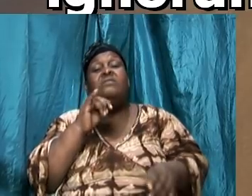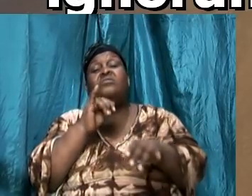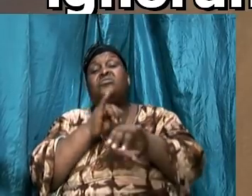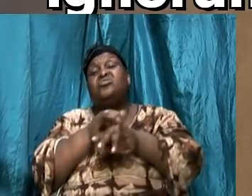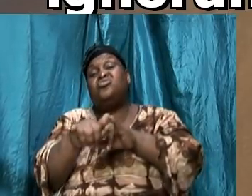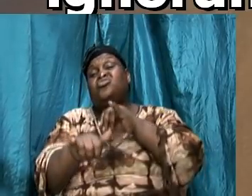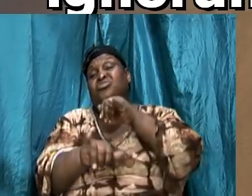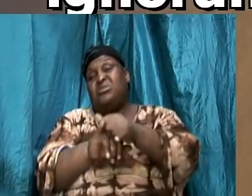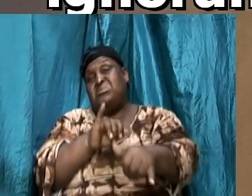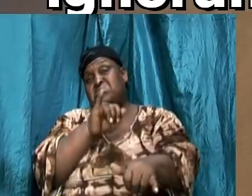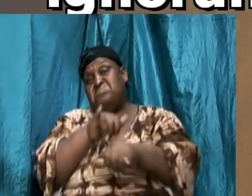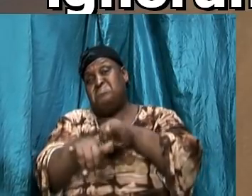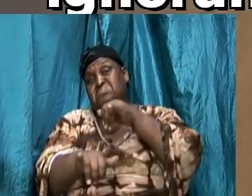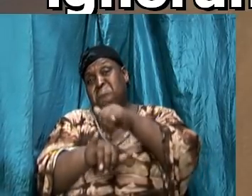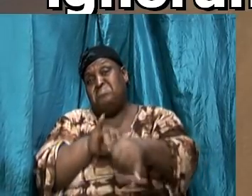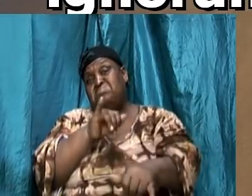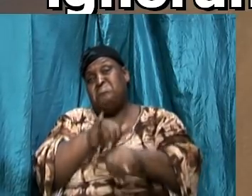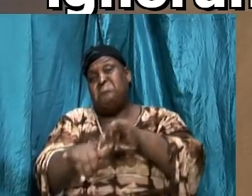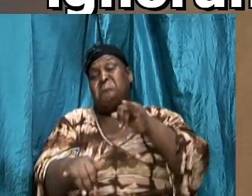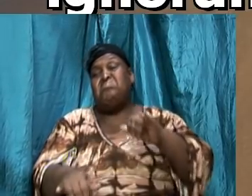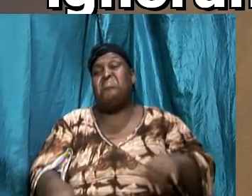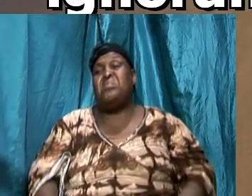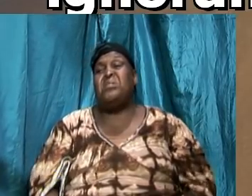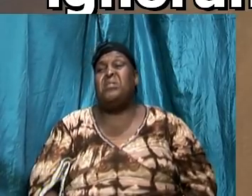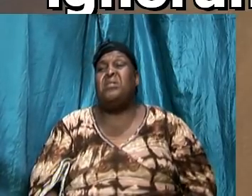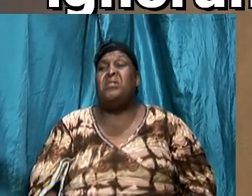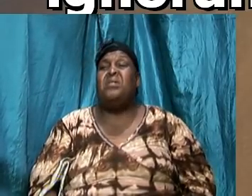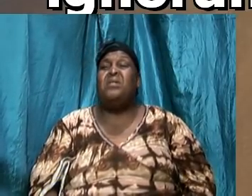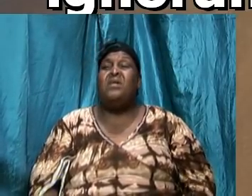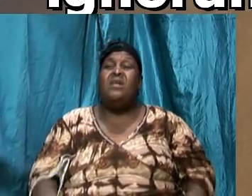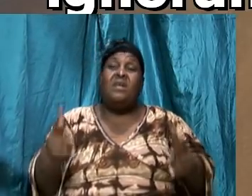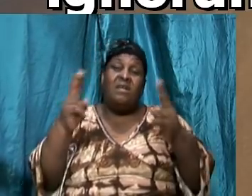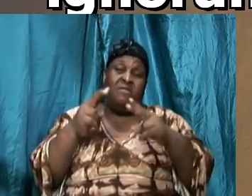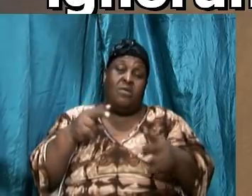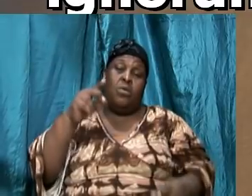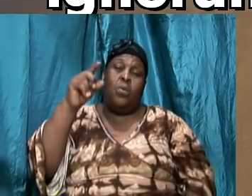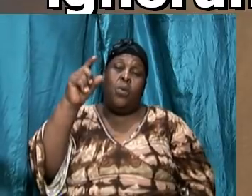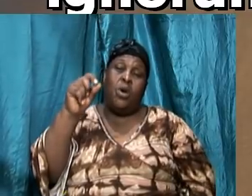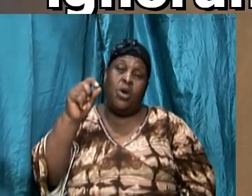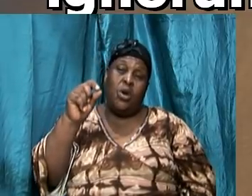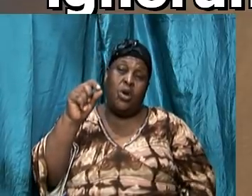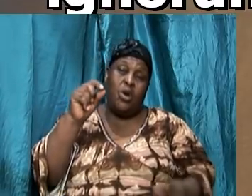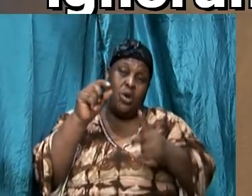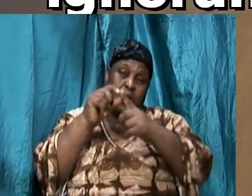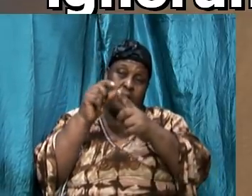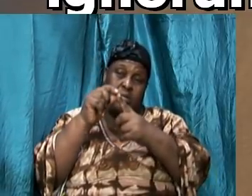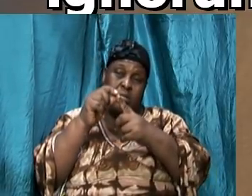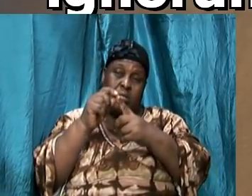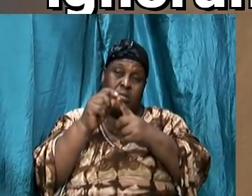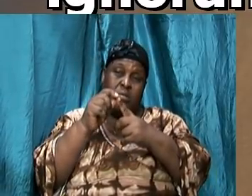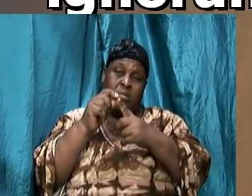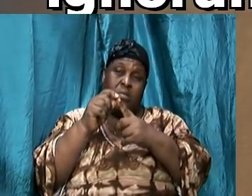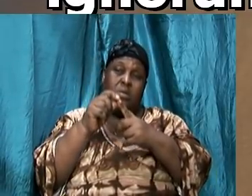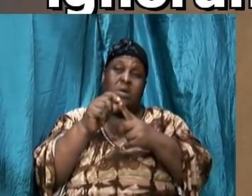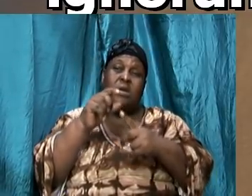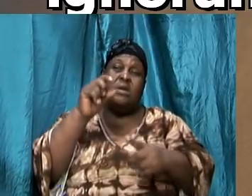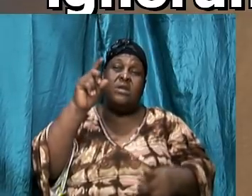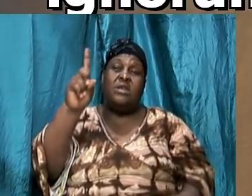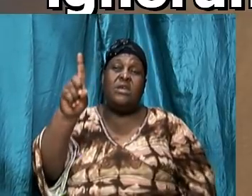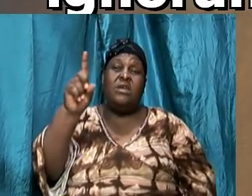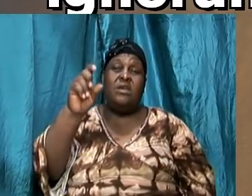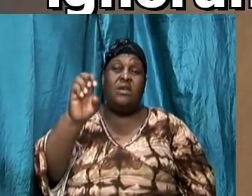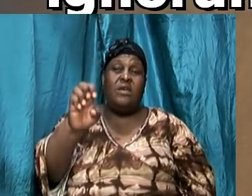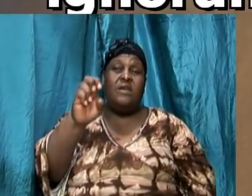is, that from which the word device comes, is a word that is very